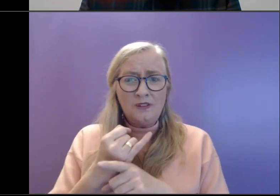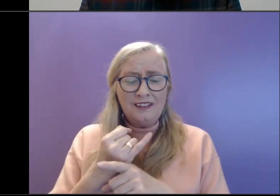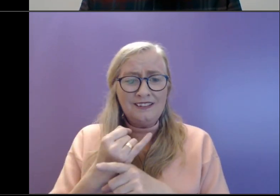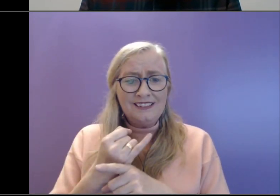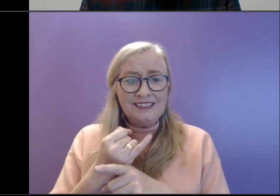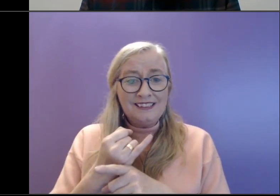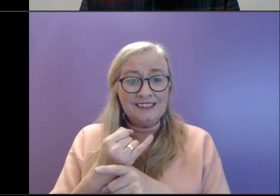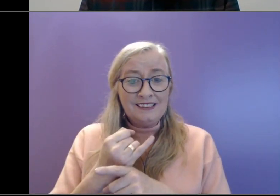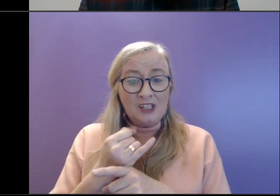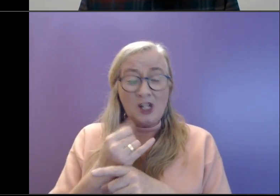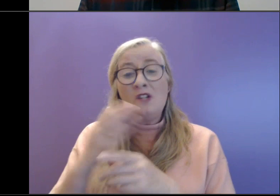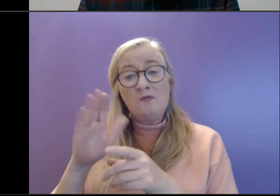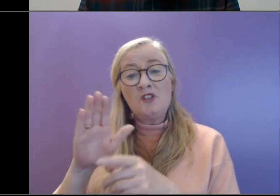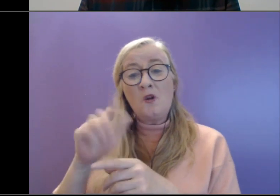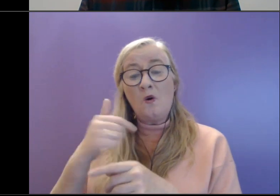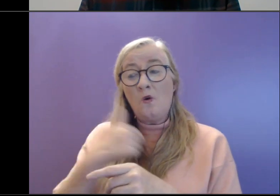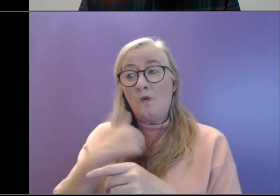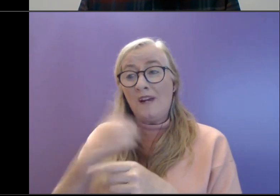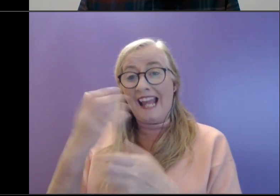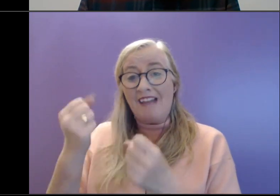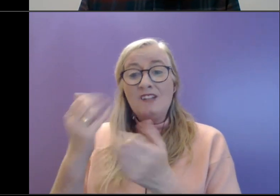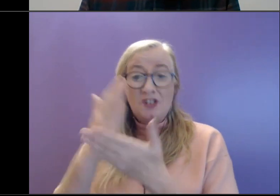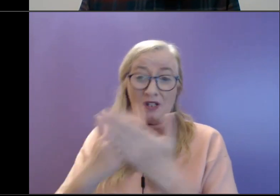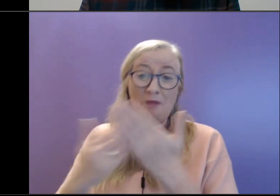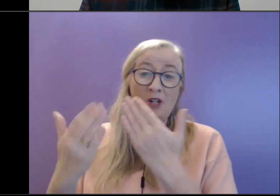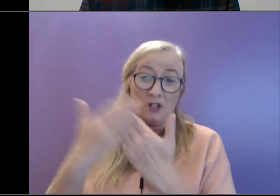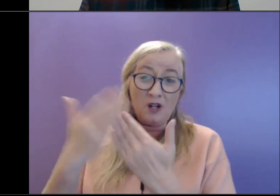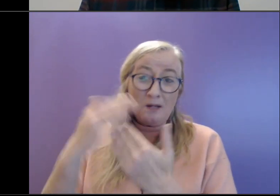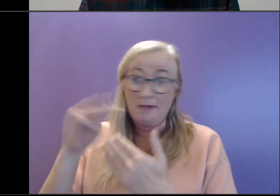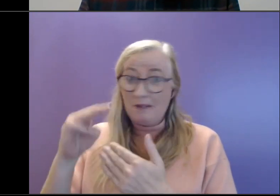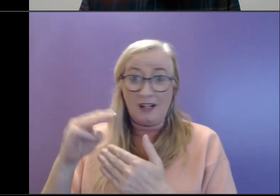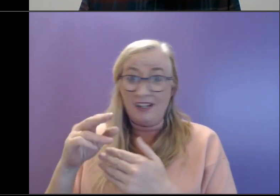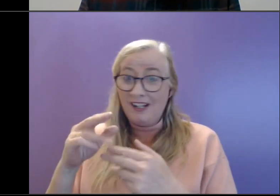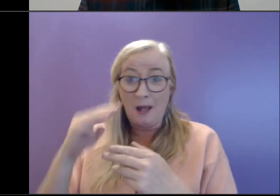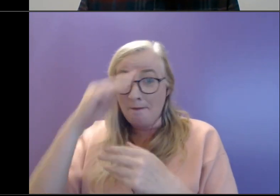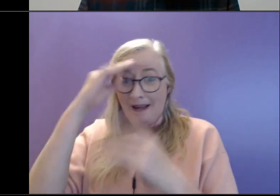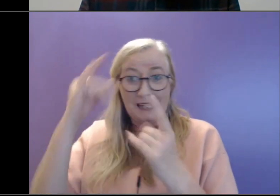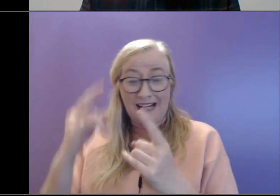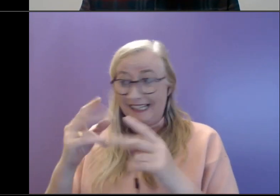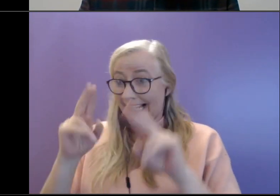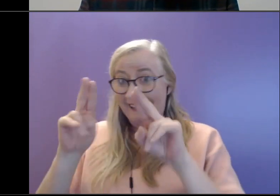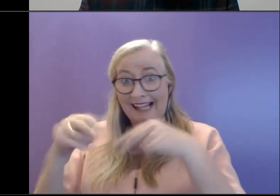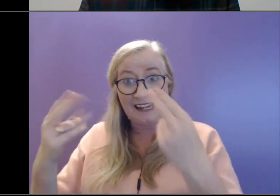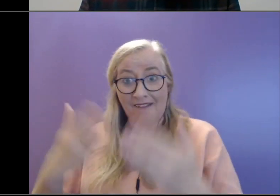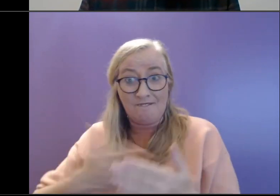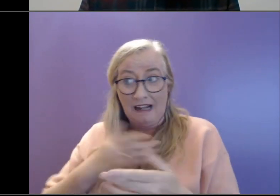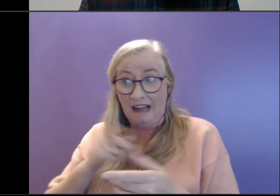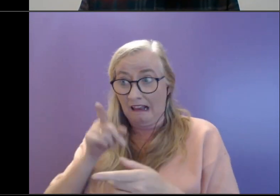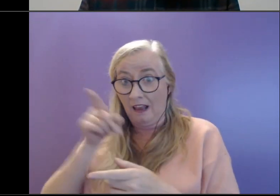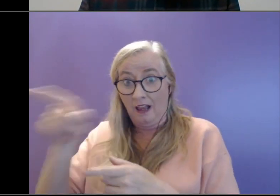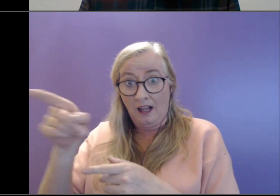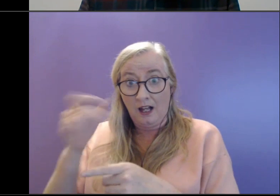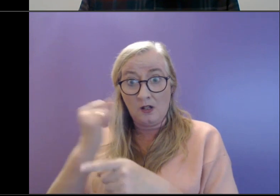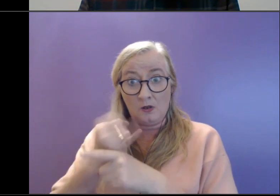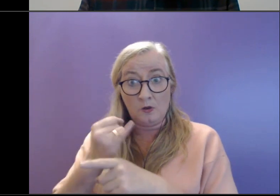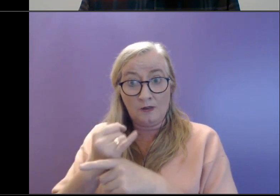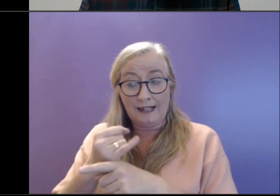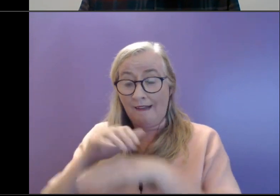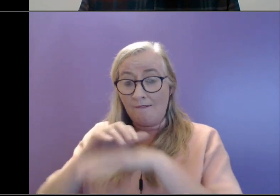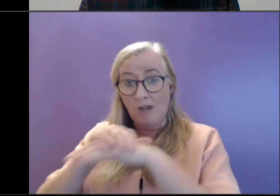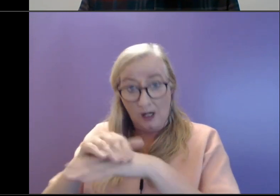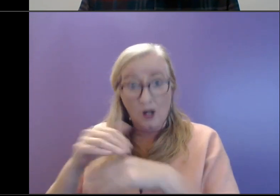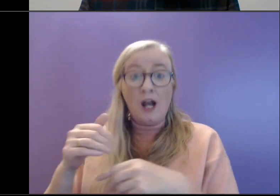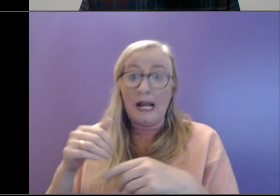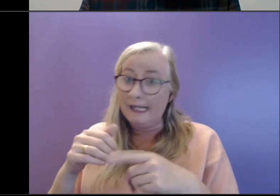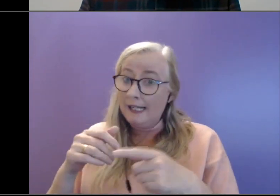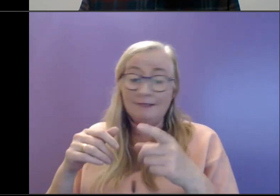with a young person who's gotten to a point with their mental health that they don't feel able to engage with school or friends, we realize it's very complex.